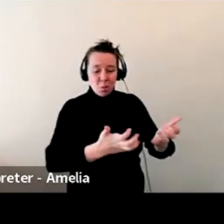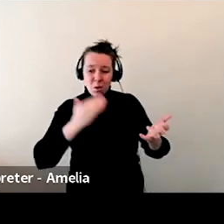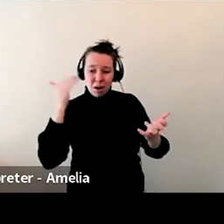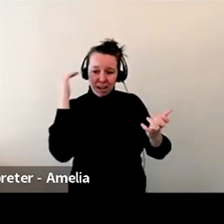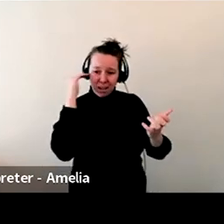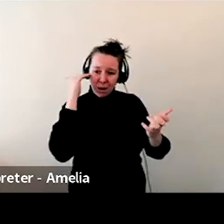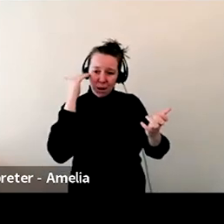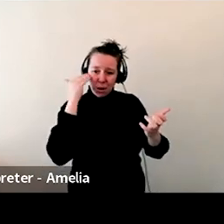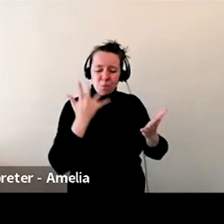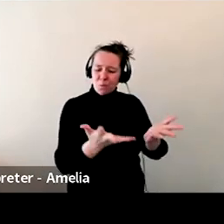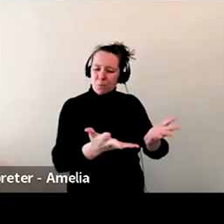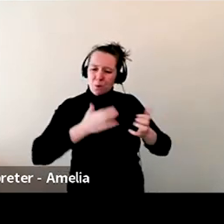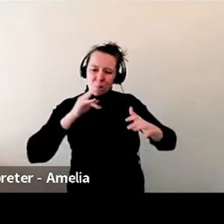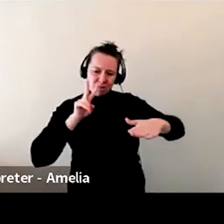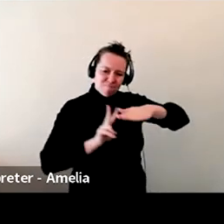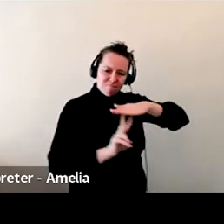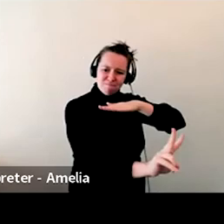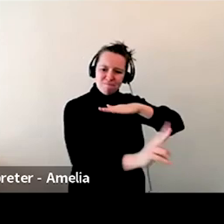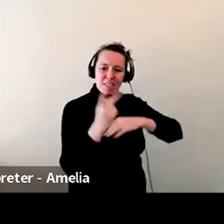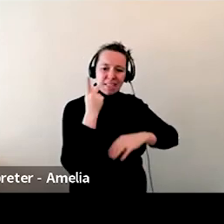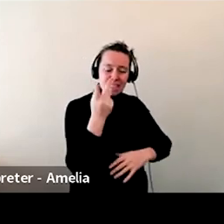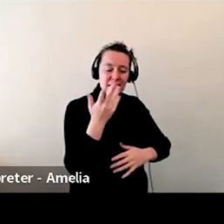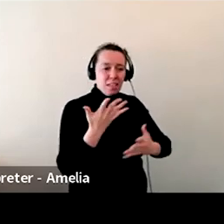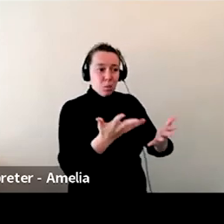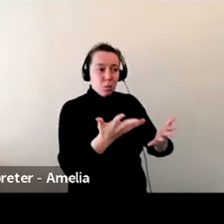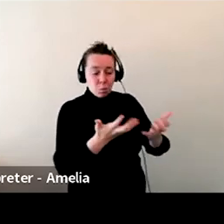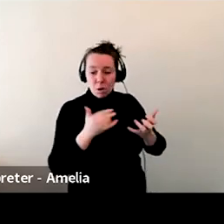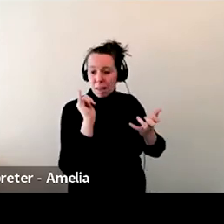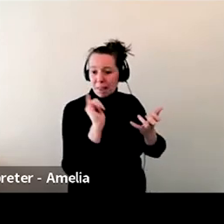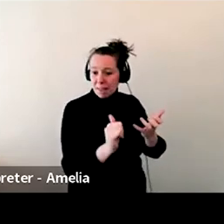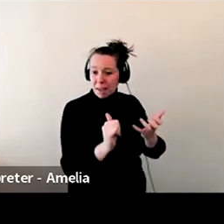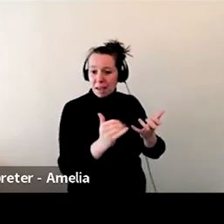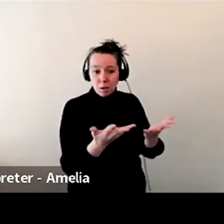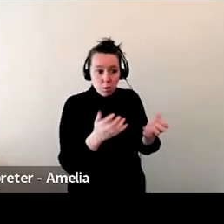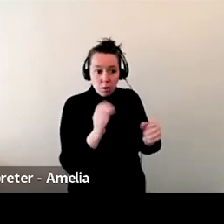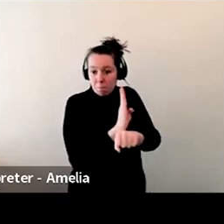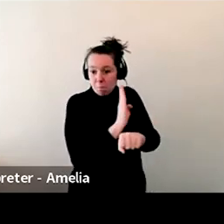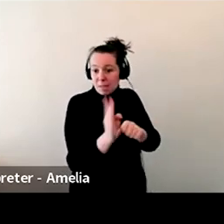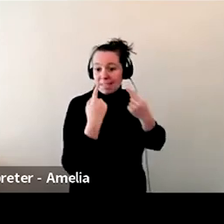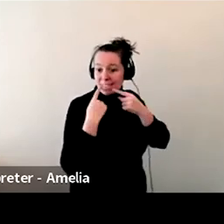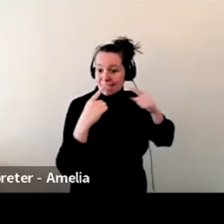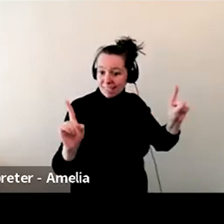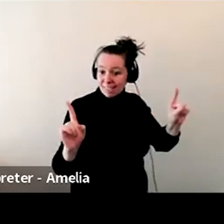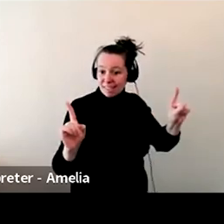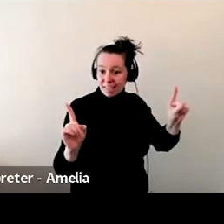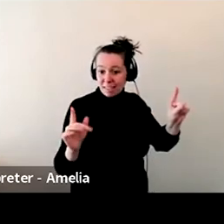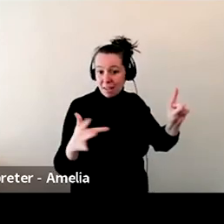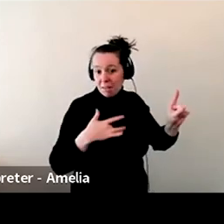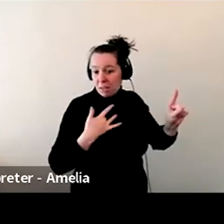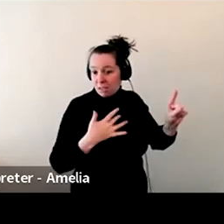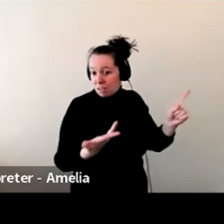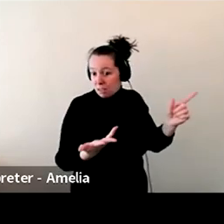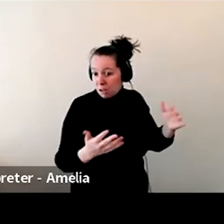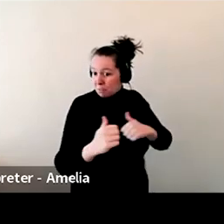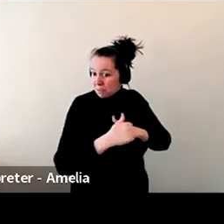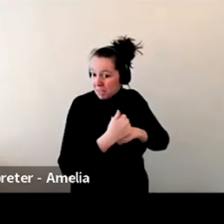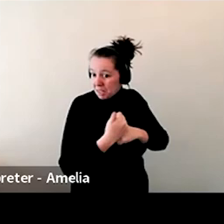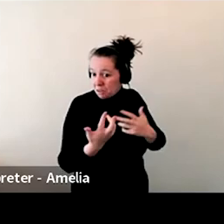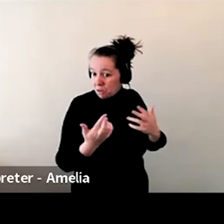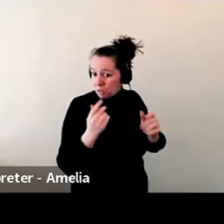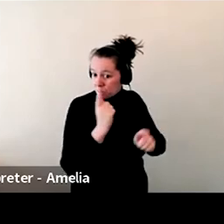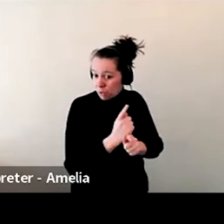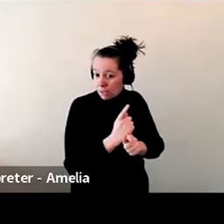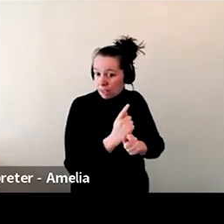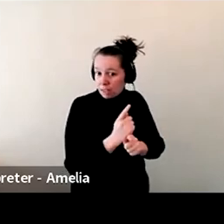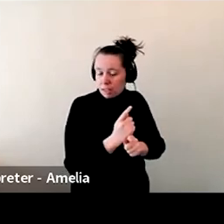and, and trying, you know, because you want to make sure that your business is going to be viable. It's, it's a big risk. And, um, though I can